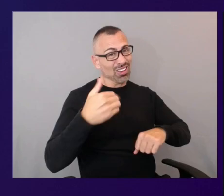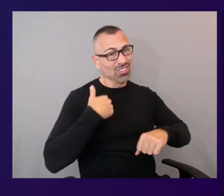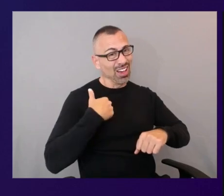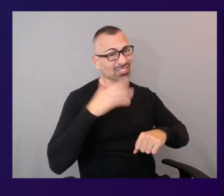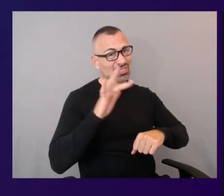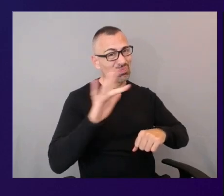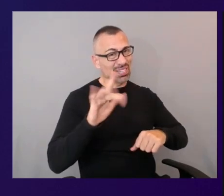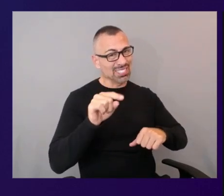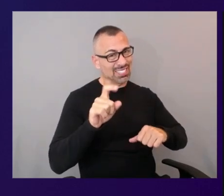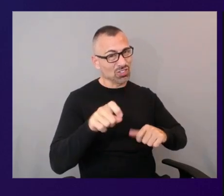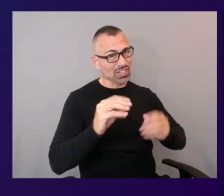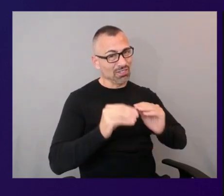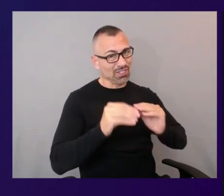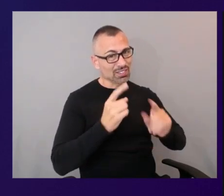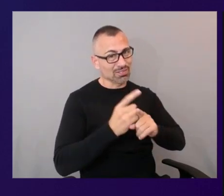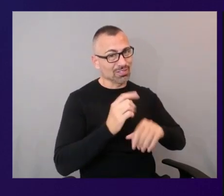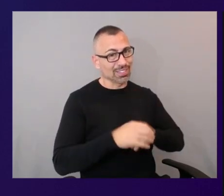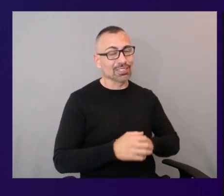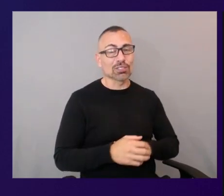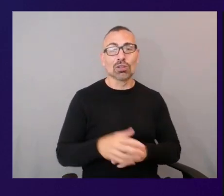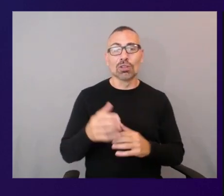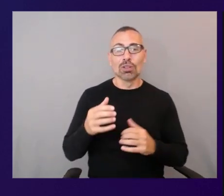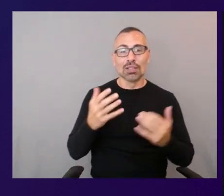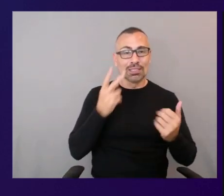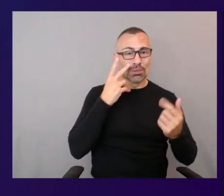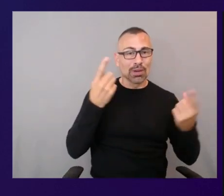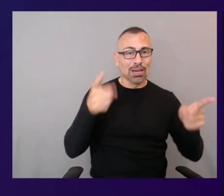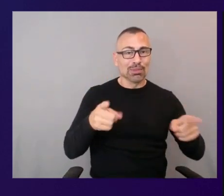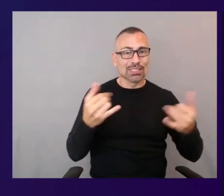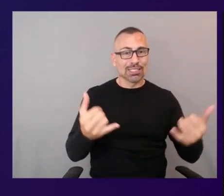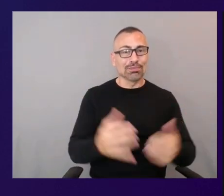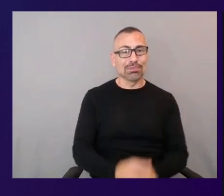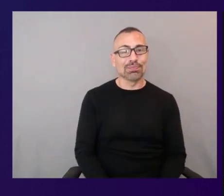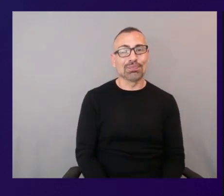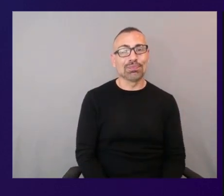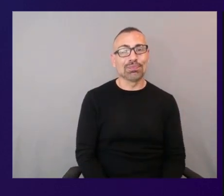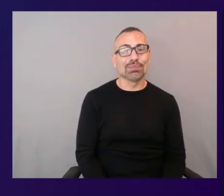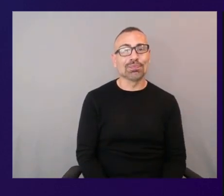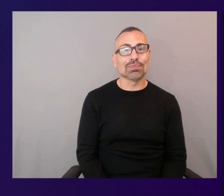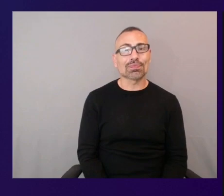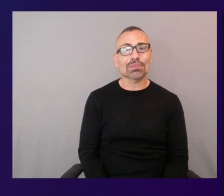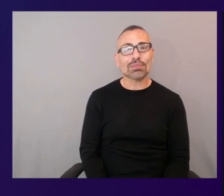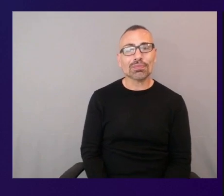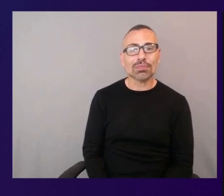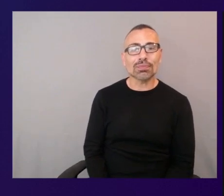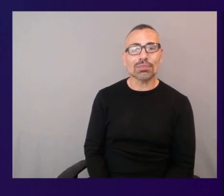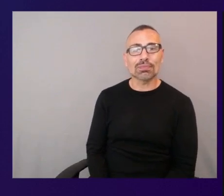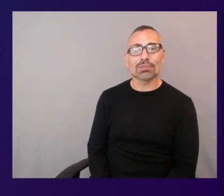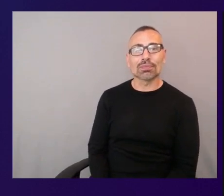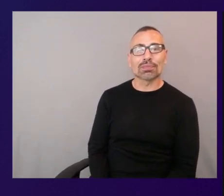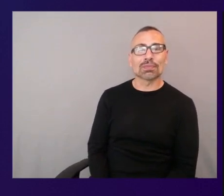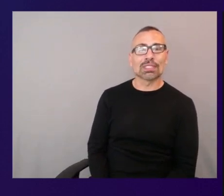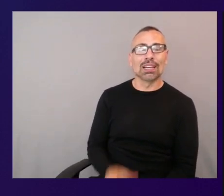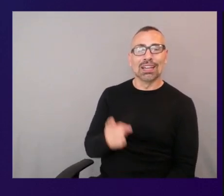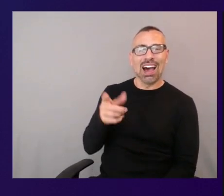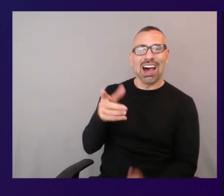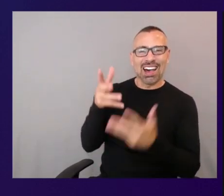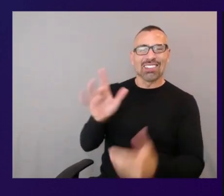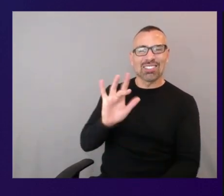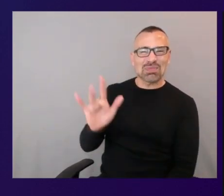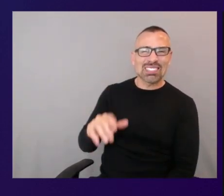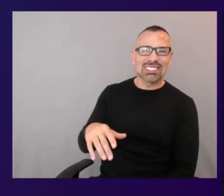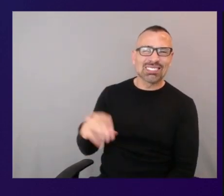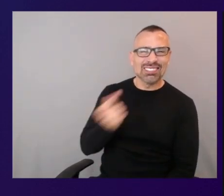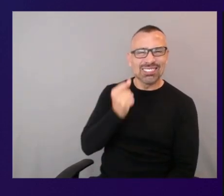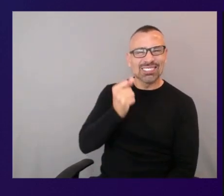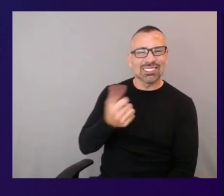right so let's see if it works now uh i left the trailing space let's try that one more time there